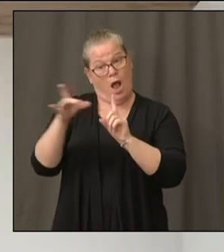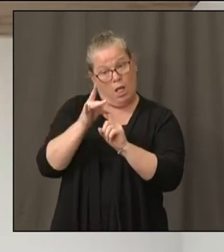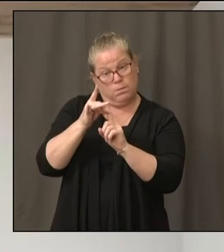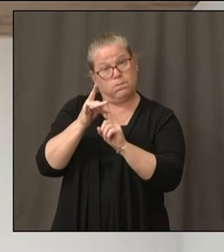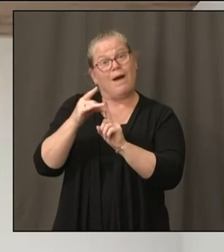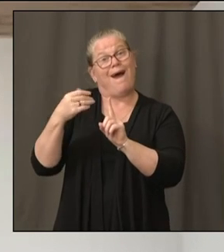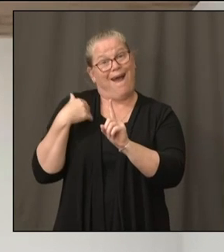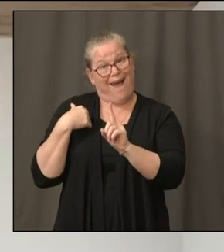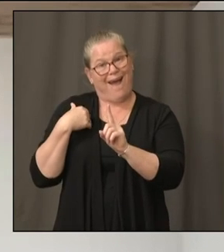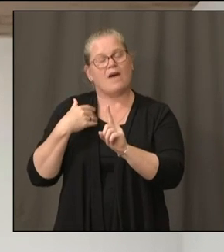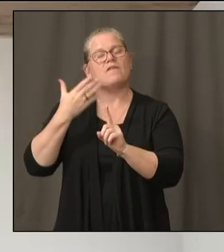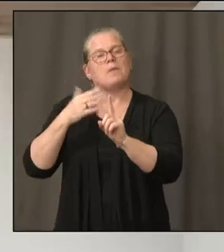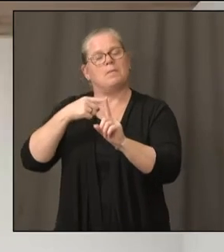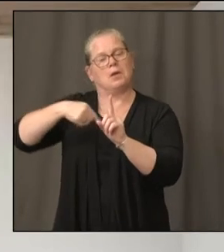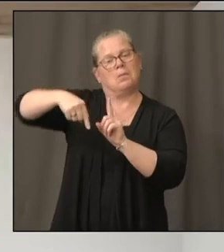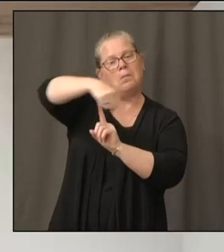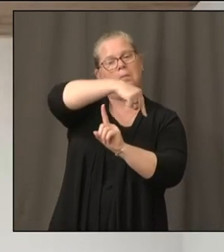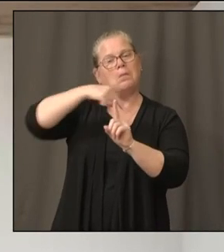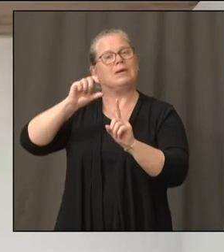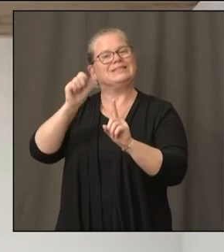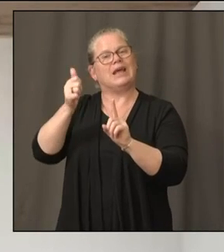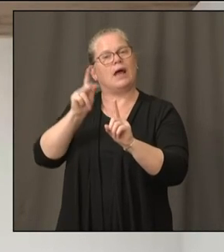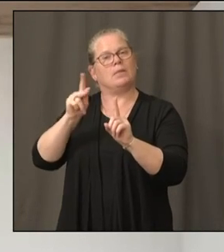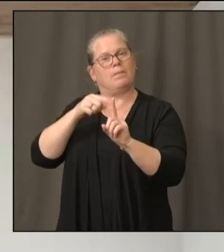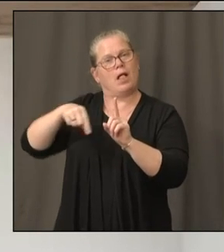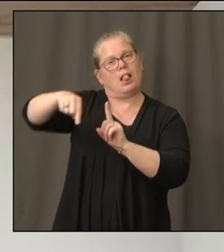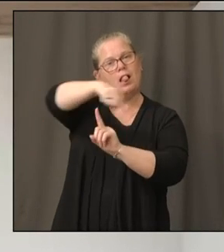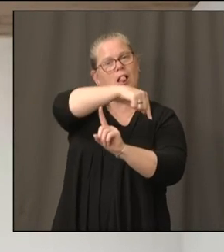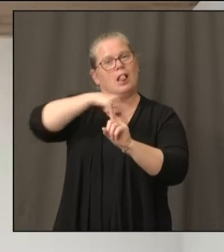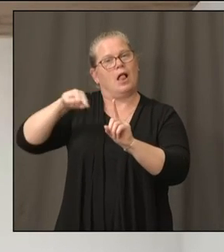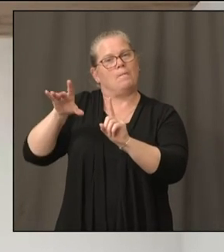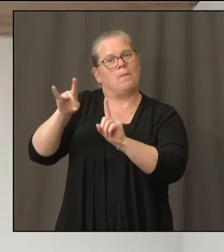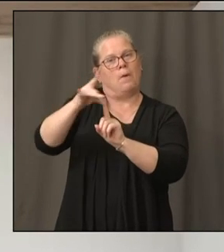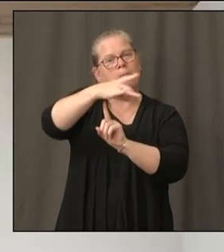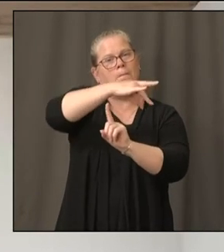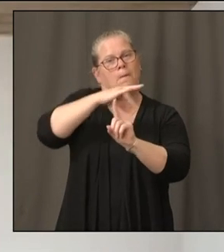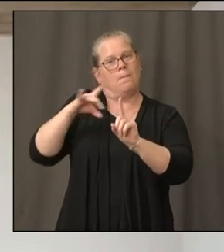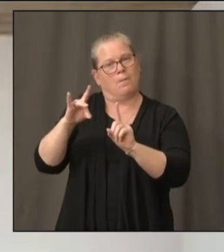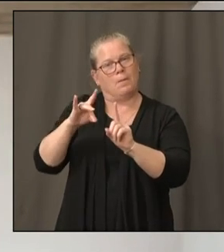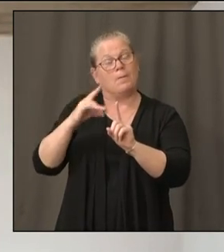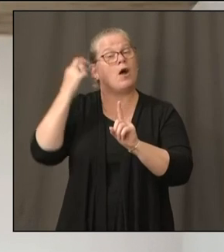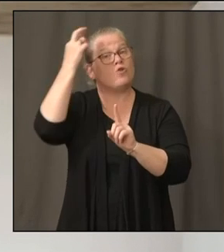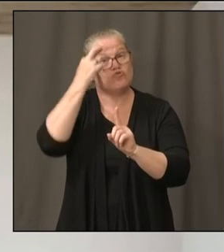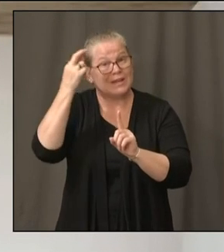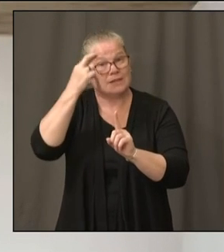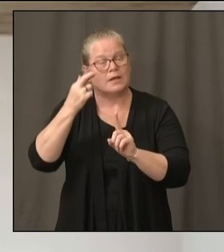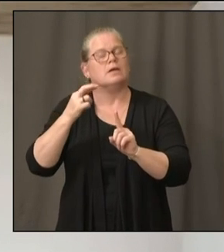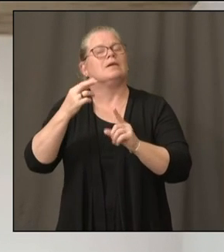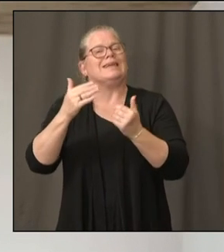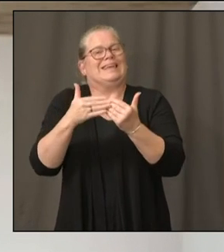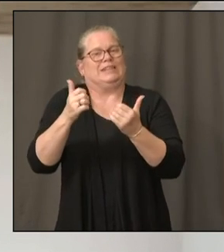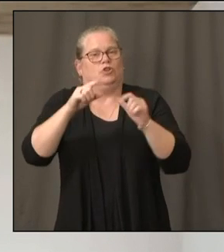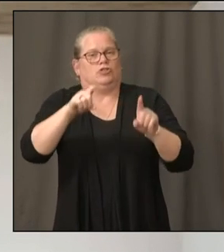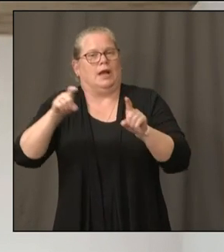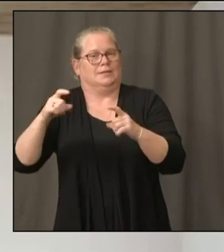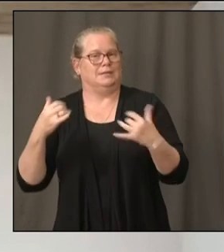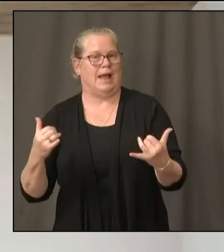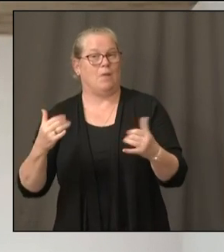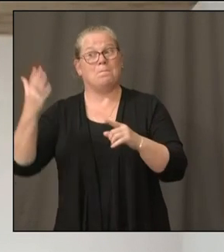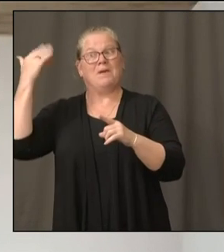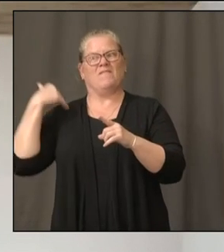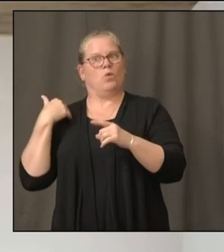case that's confirmed. And the reason for this is because testing is much more widely available now. And if you think about it,